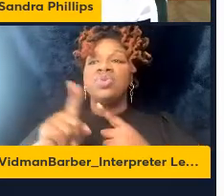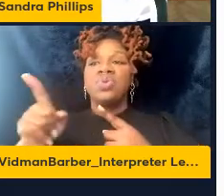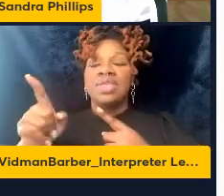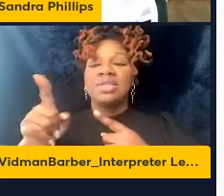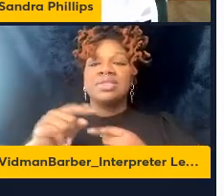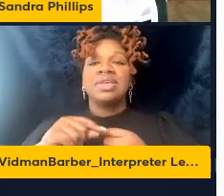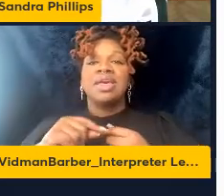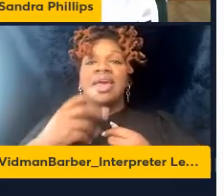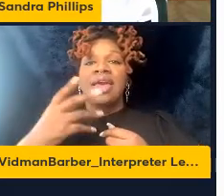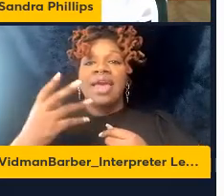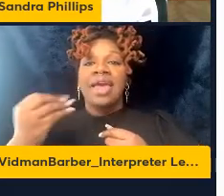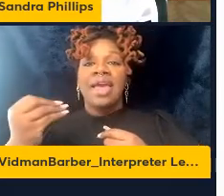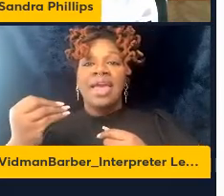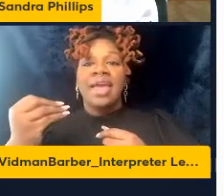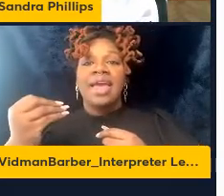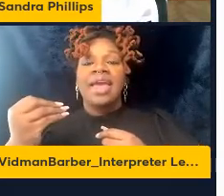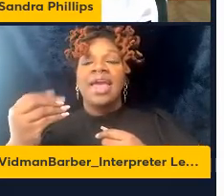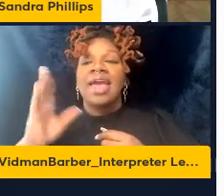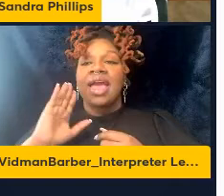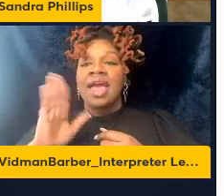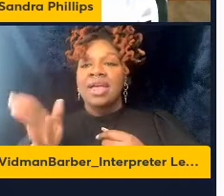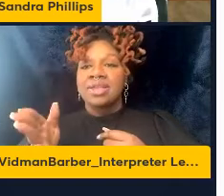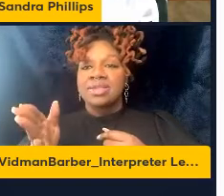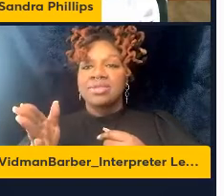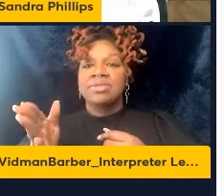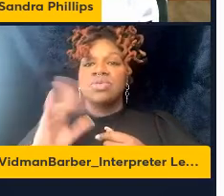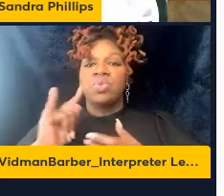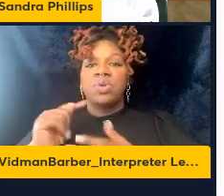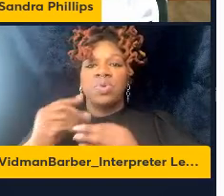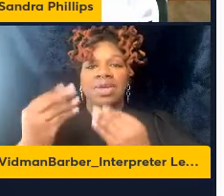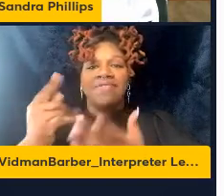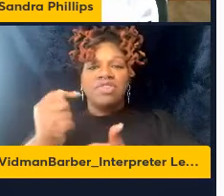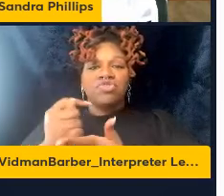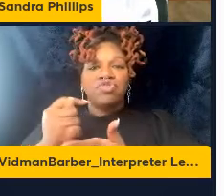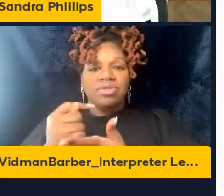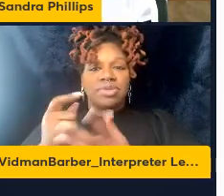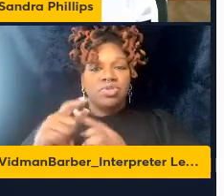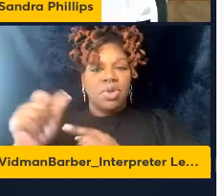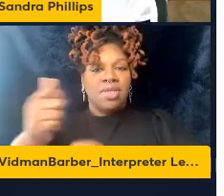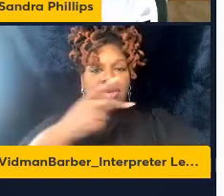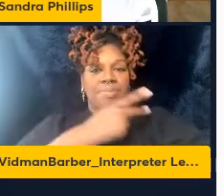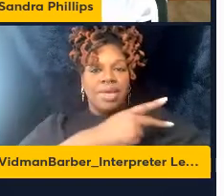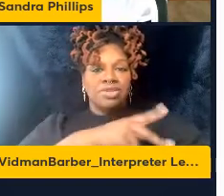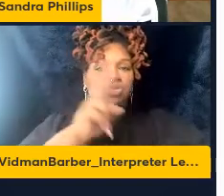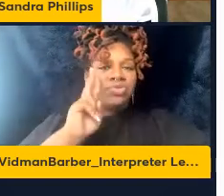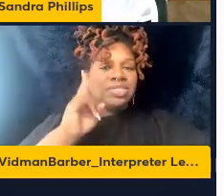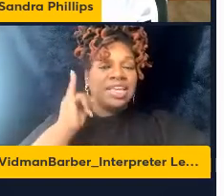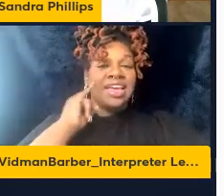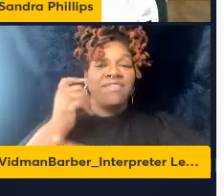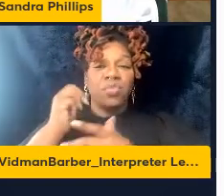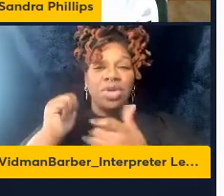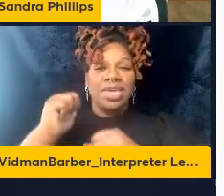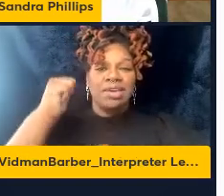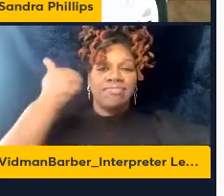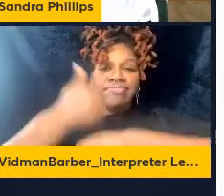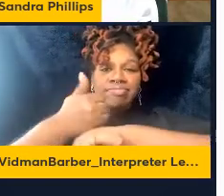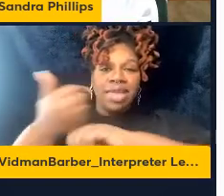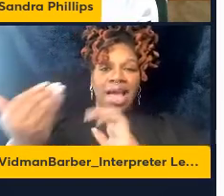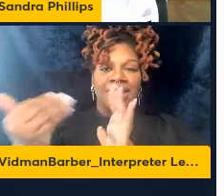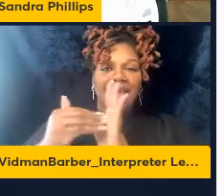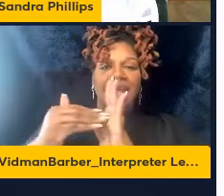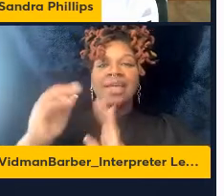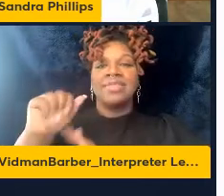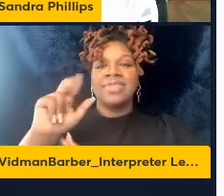the PBMCs with an OPN aptamer to see if we can kind of restore the anti-tumor